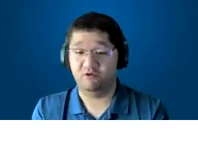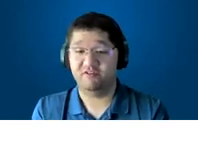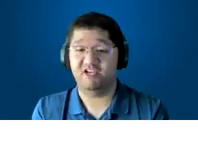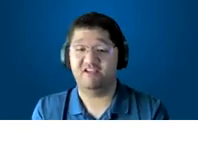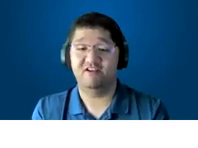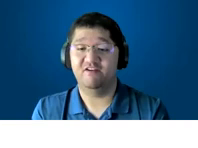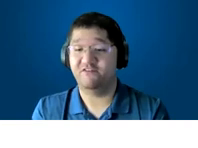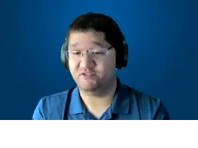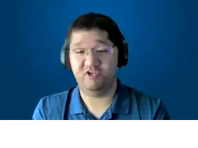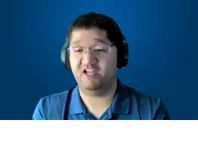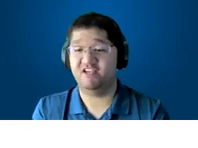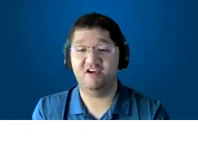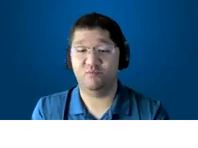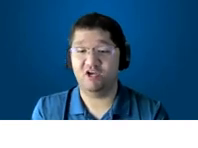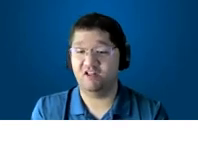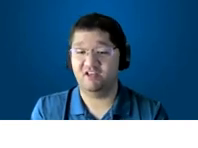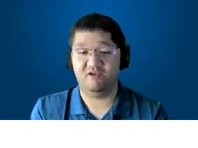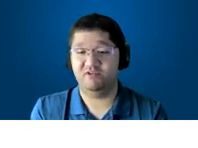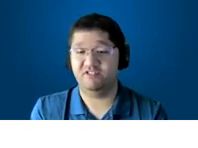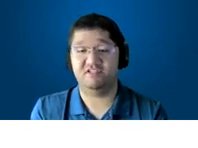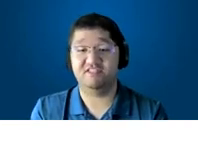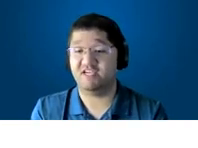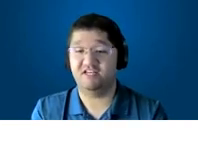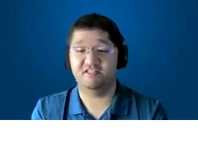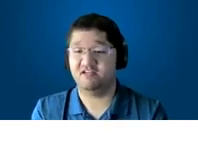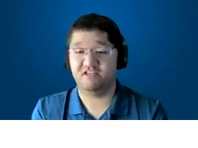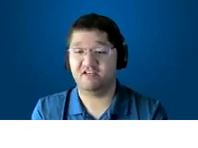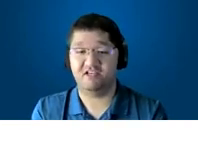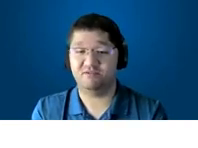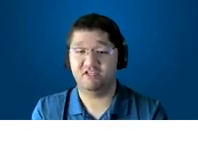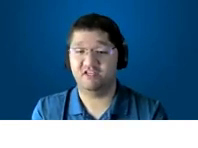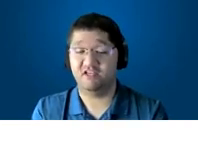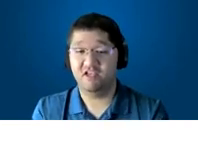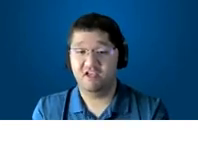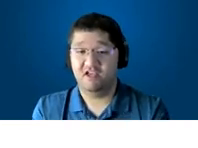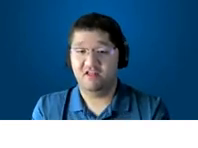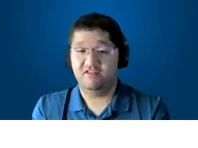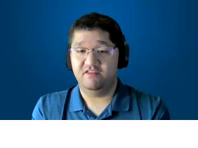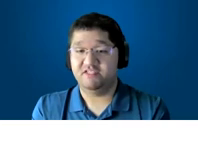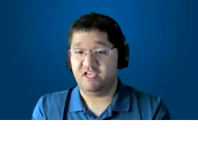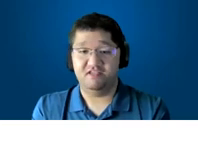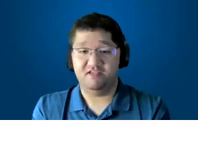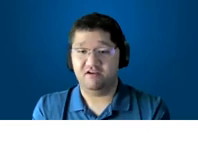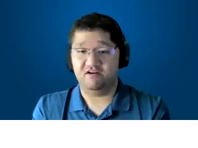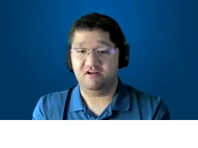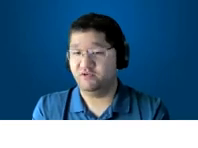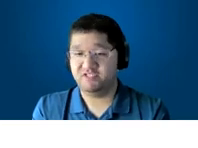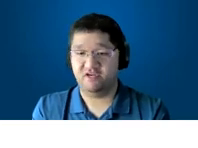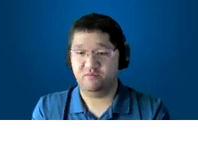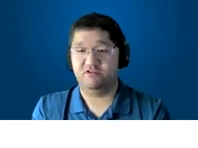top of the world my first week had gone well and i was excited to start that next week and the day